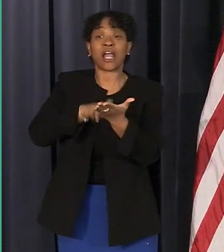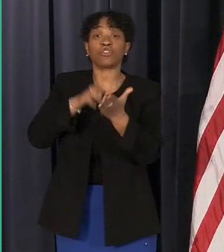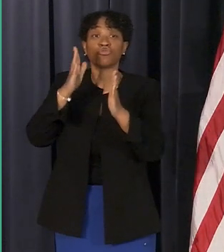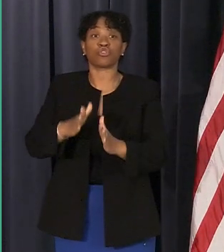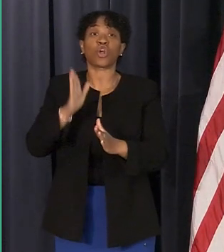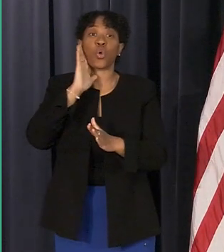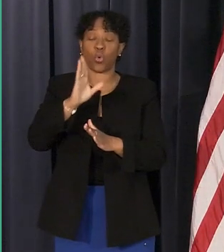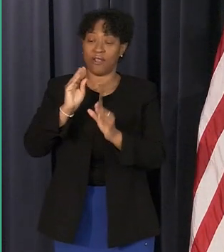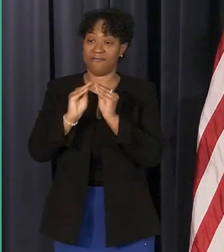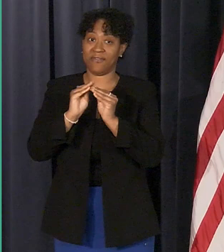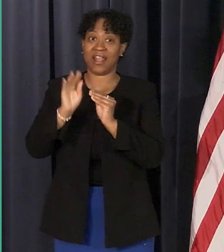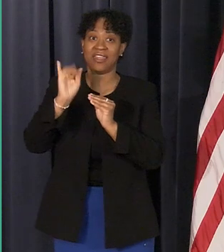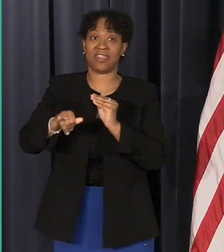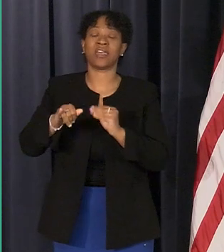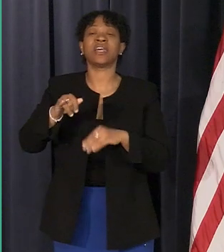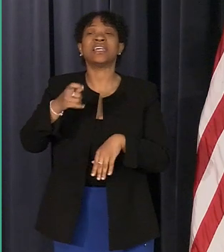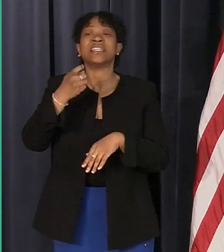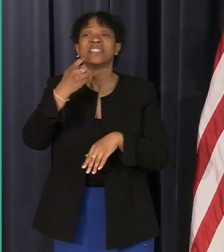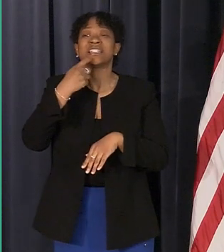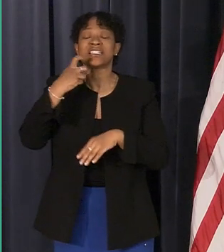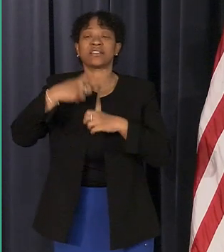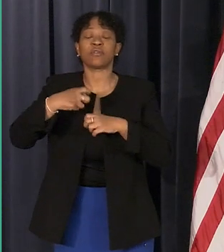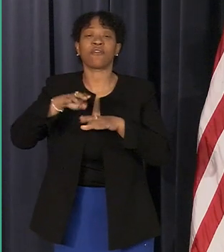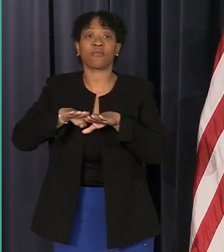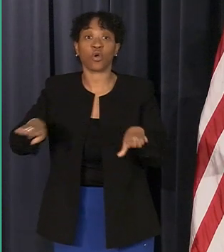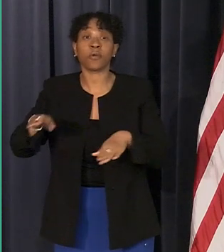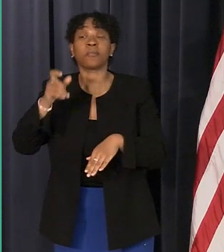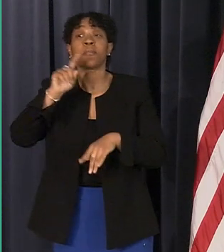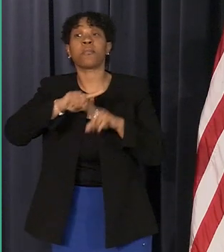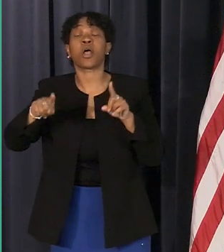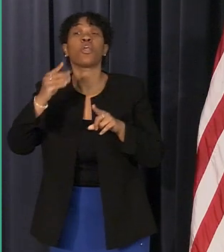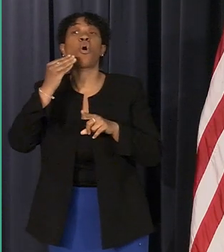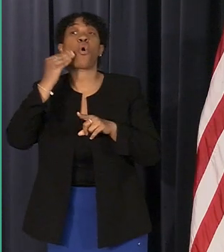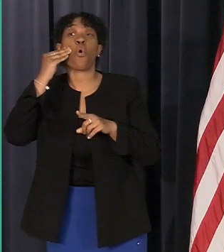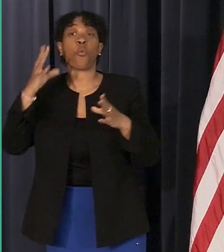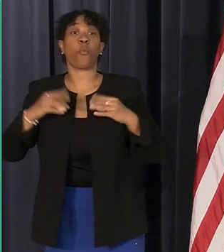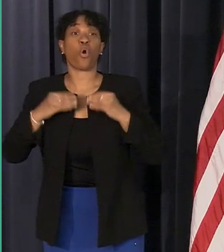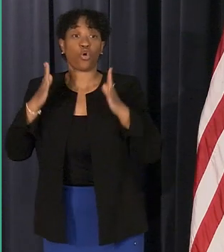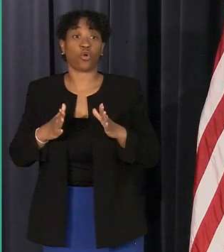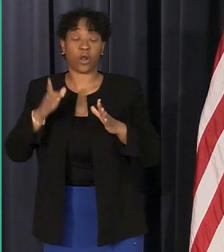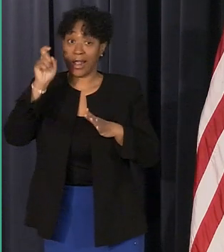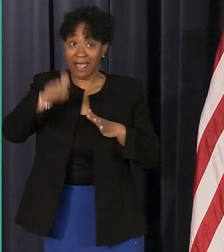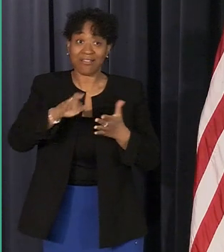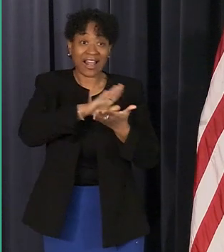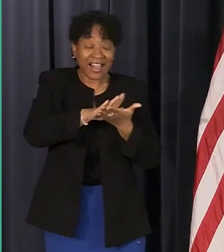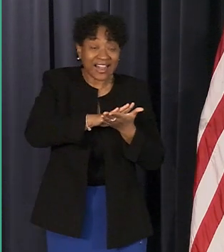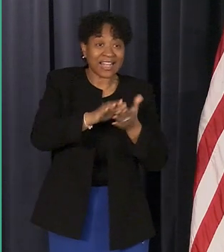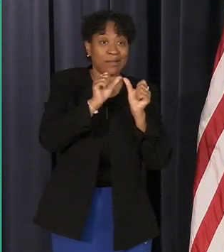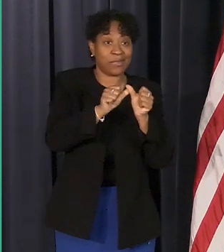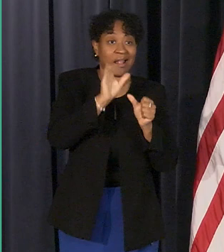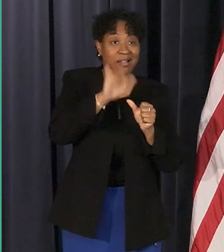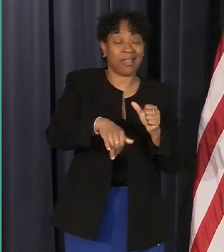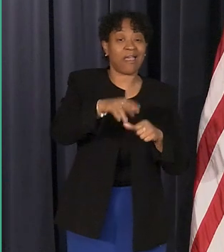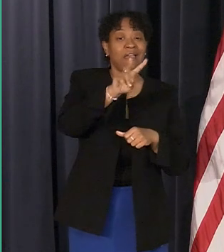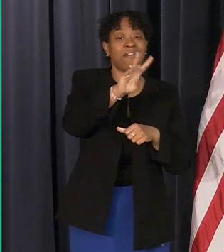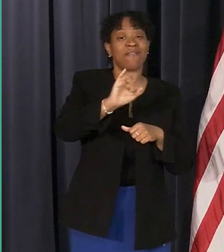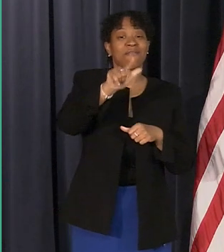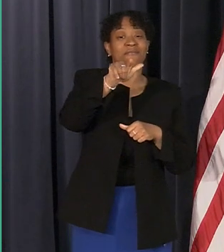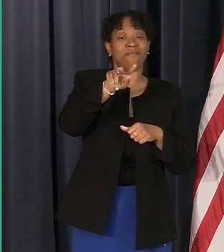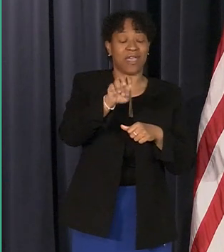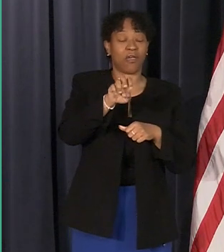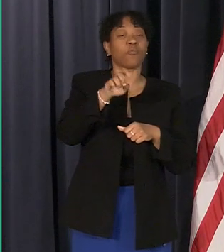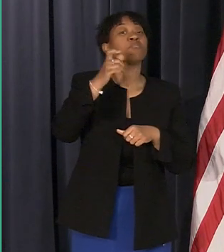the cement floor the homeowner must maintain and clean this valve so the plumber will leave you with